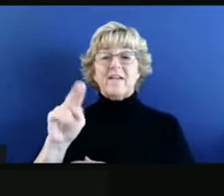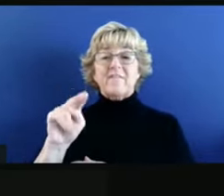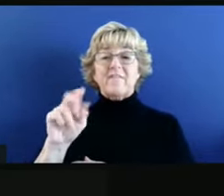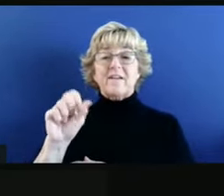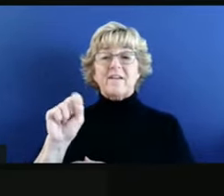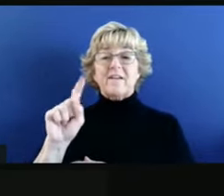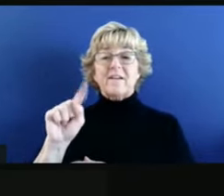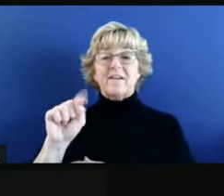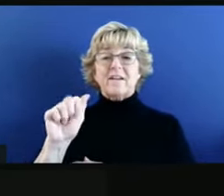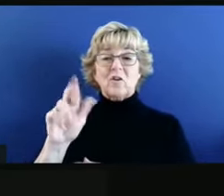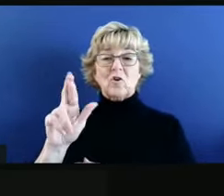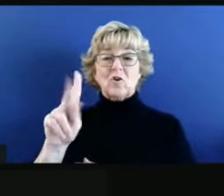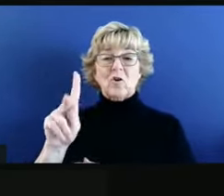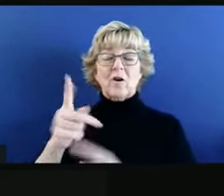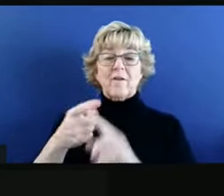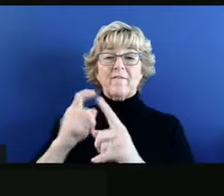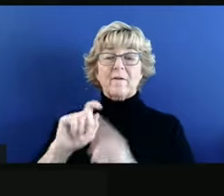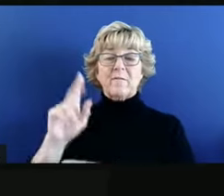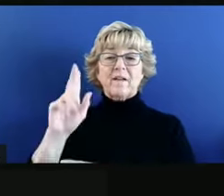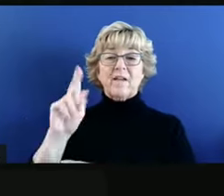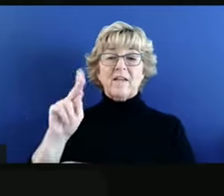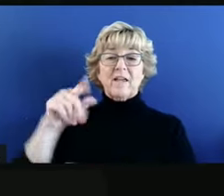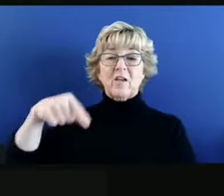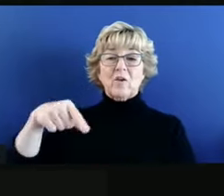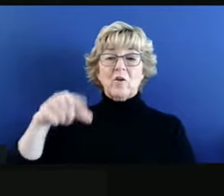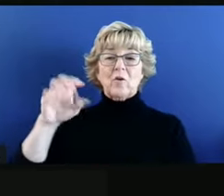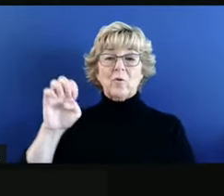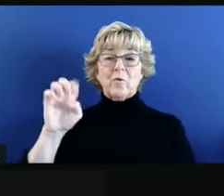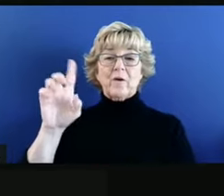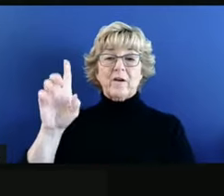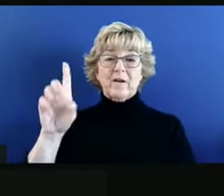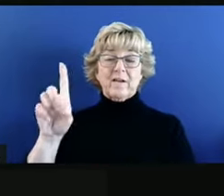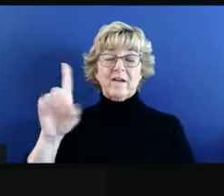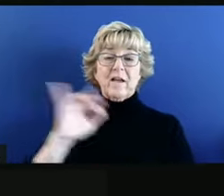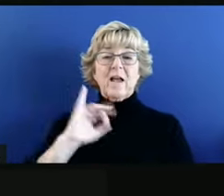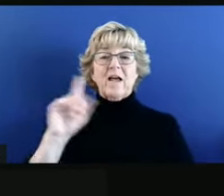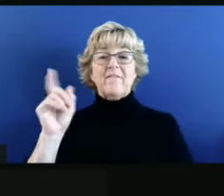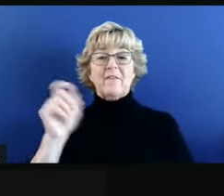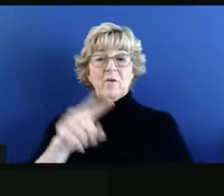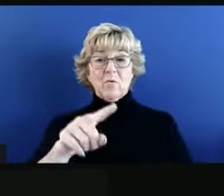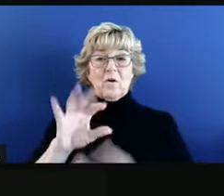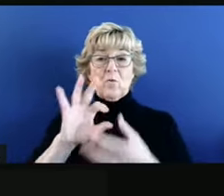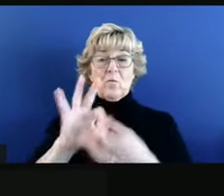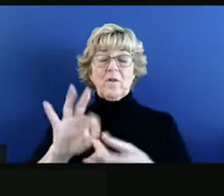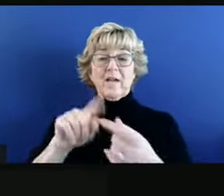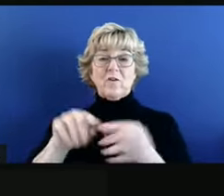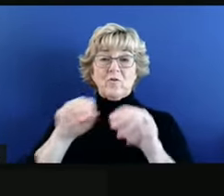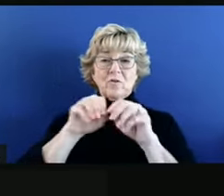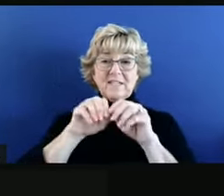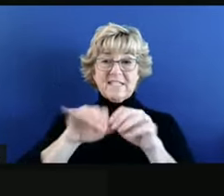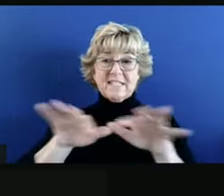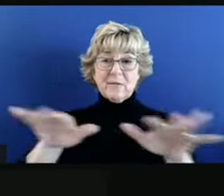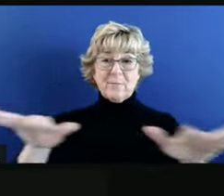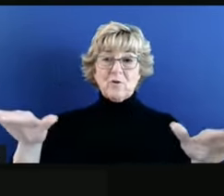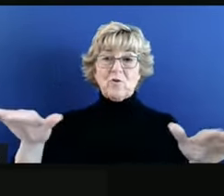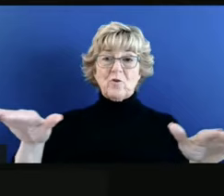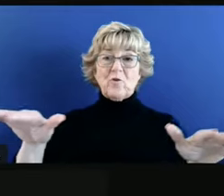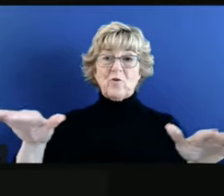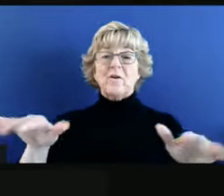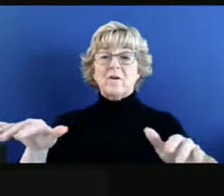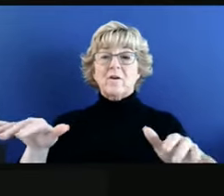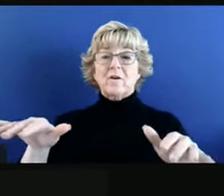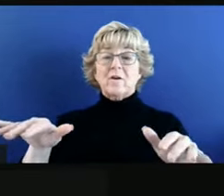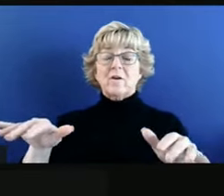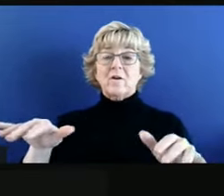Thank you, Dr. Another vaccine question for you, and this one on distribution. Can you clarify who in California